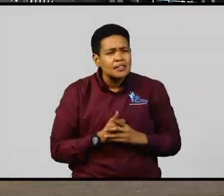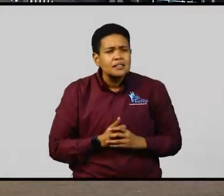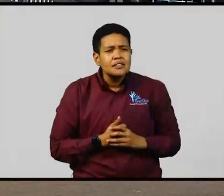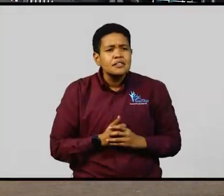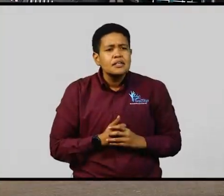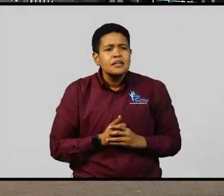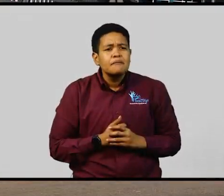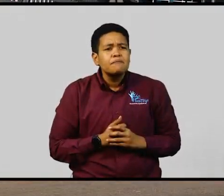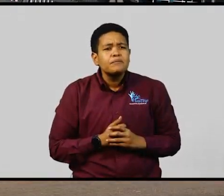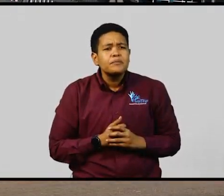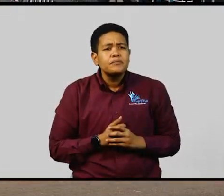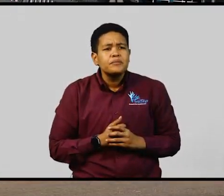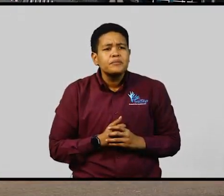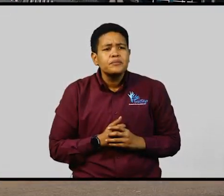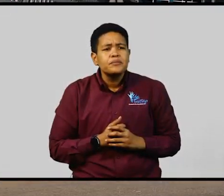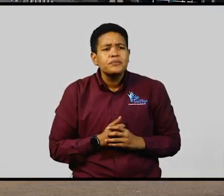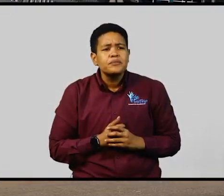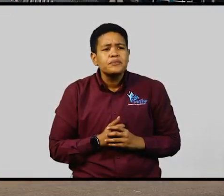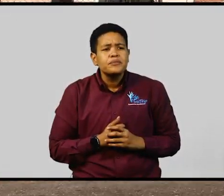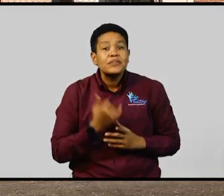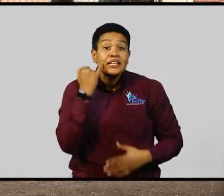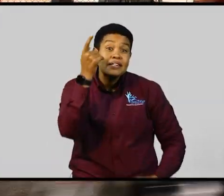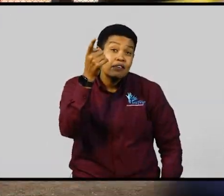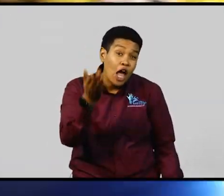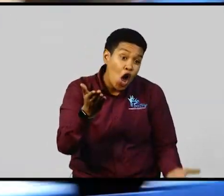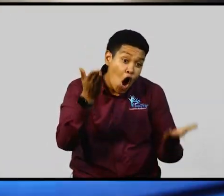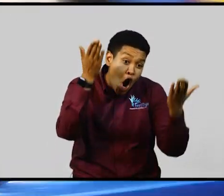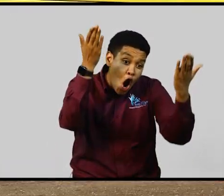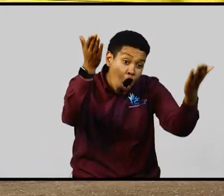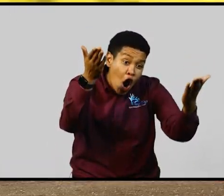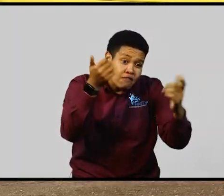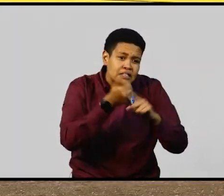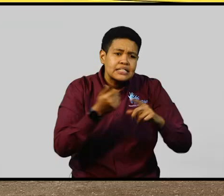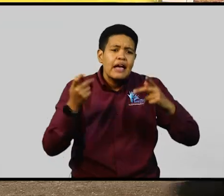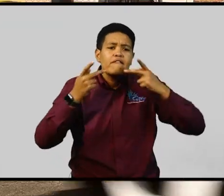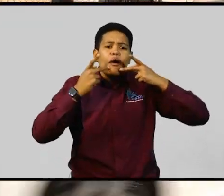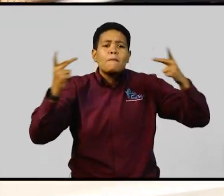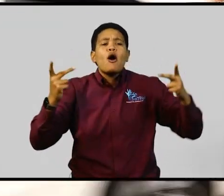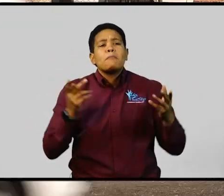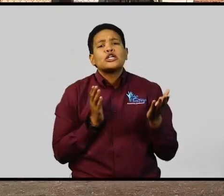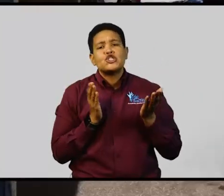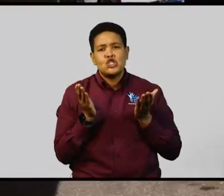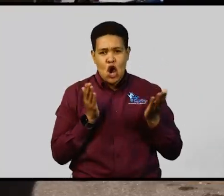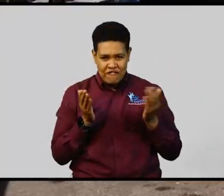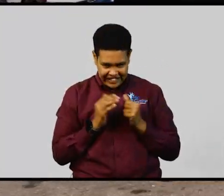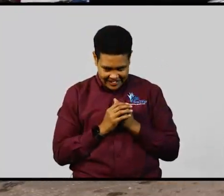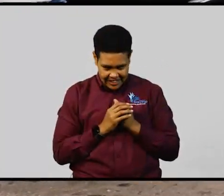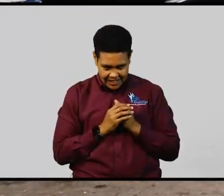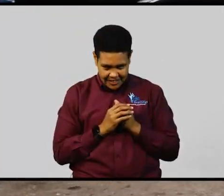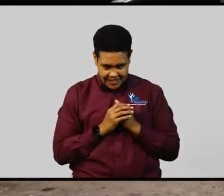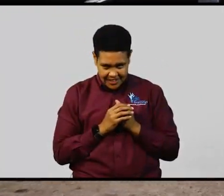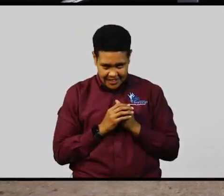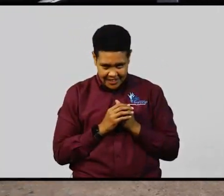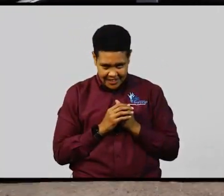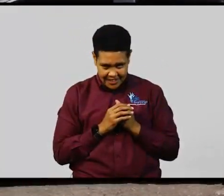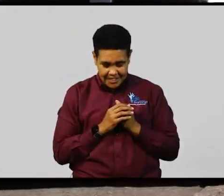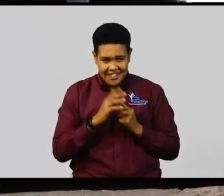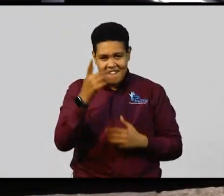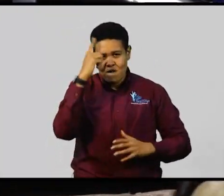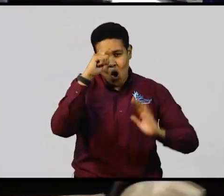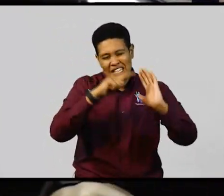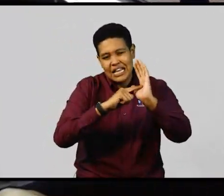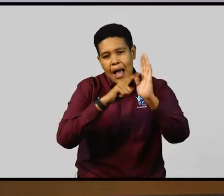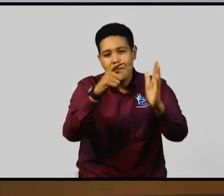they offer a public service, say they have a